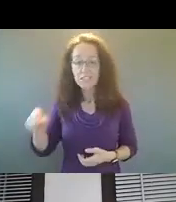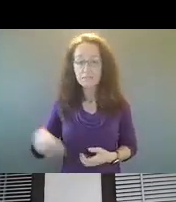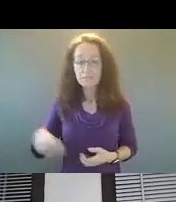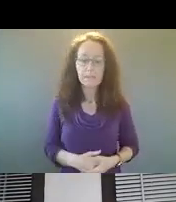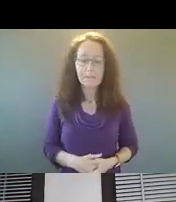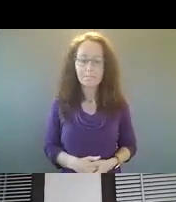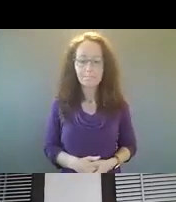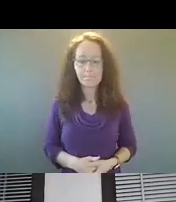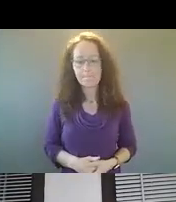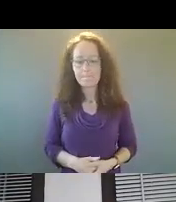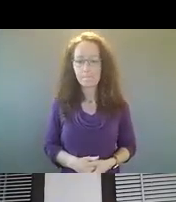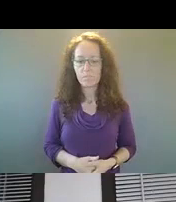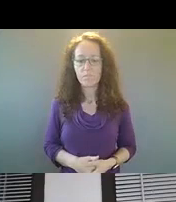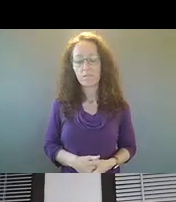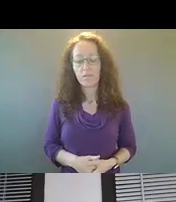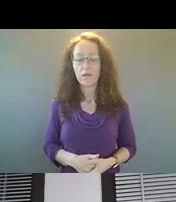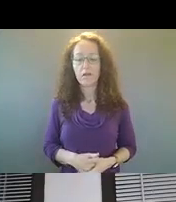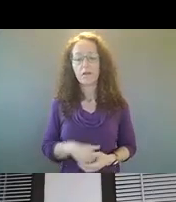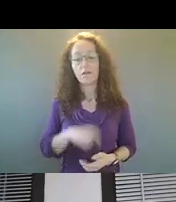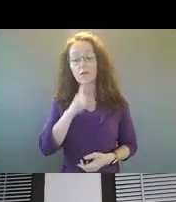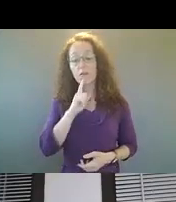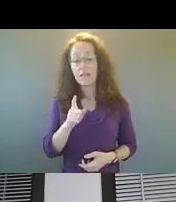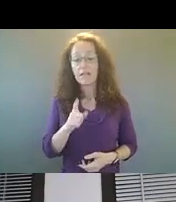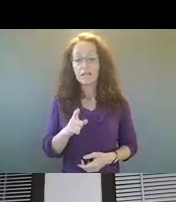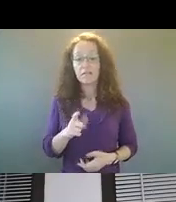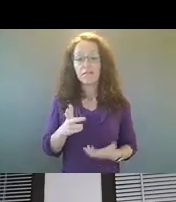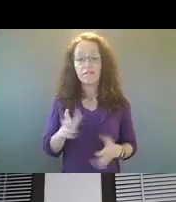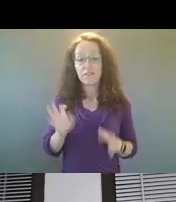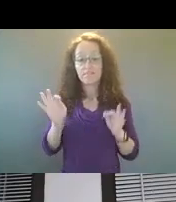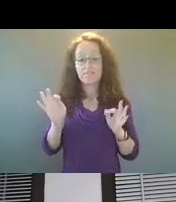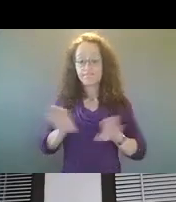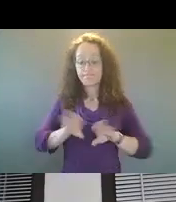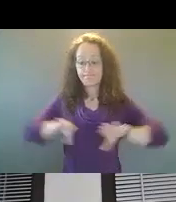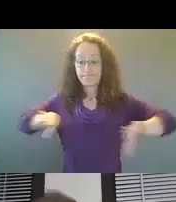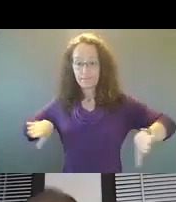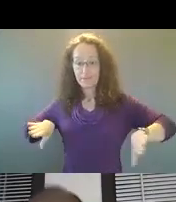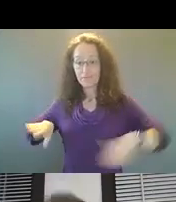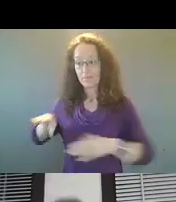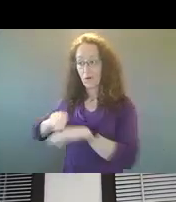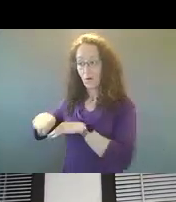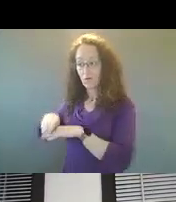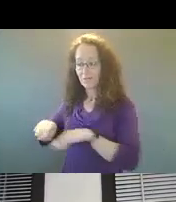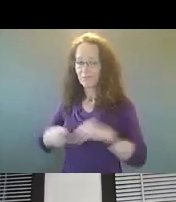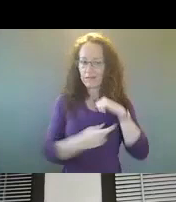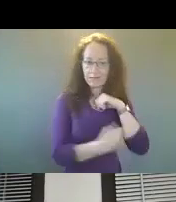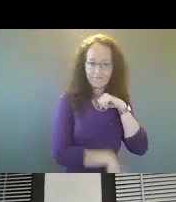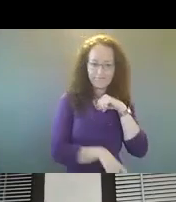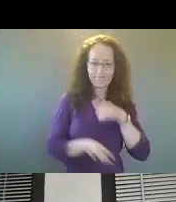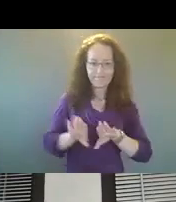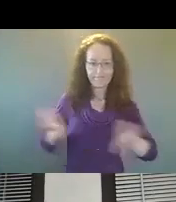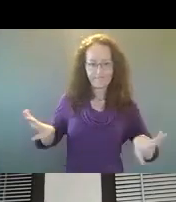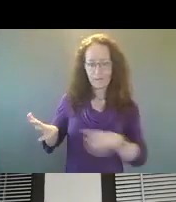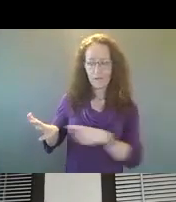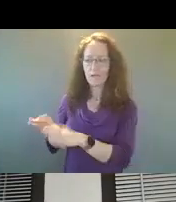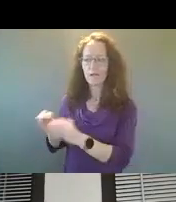it's, it, it's been a certain determination that, uh, coaching is not discipline. Um, it is simply, uh, almost like performance